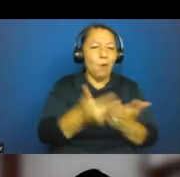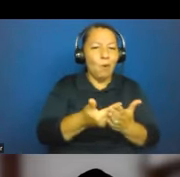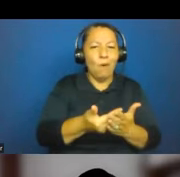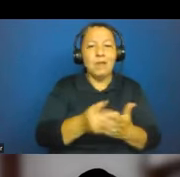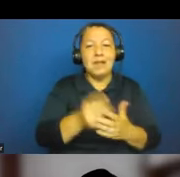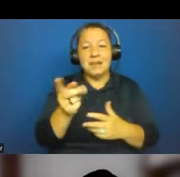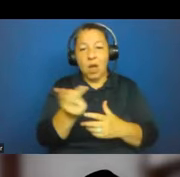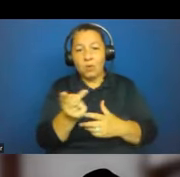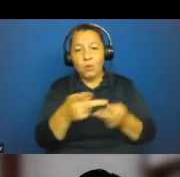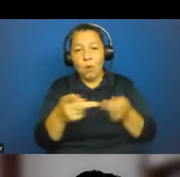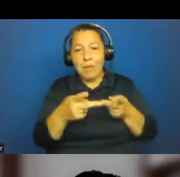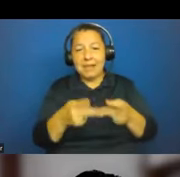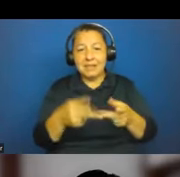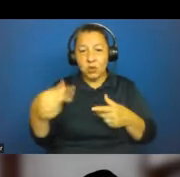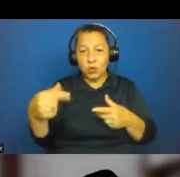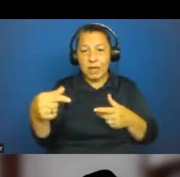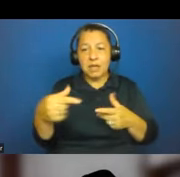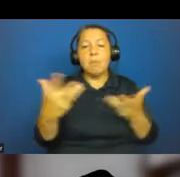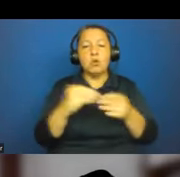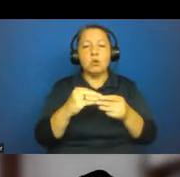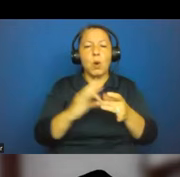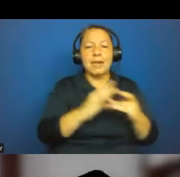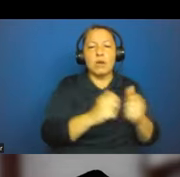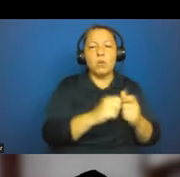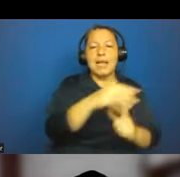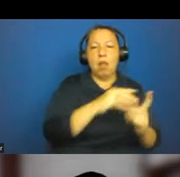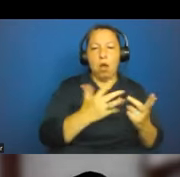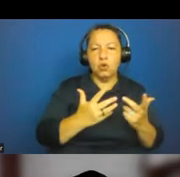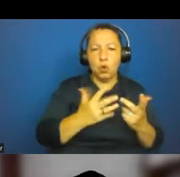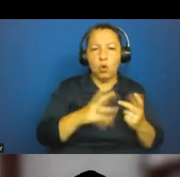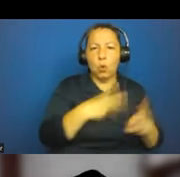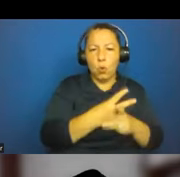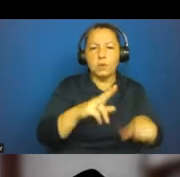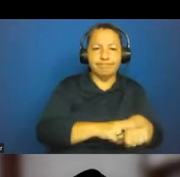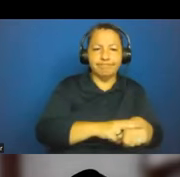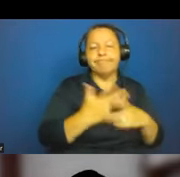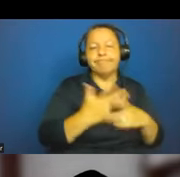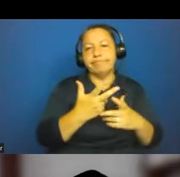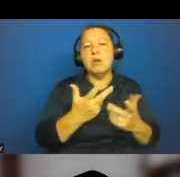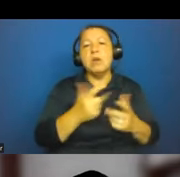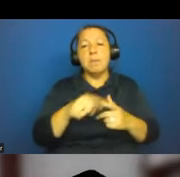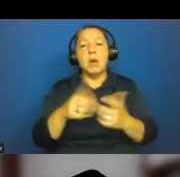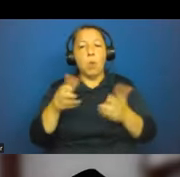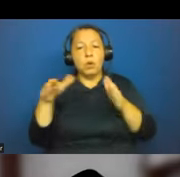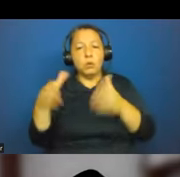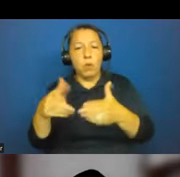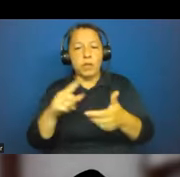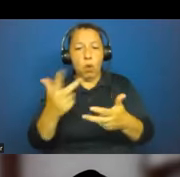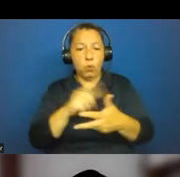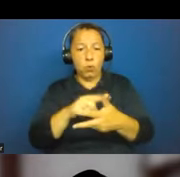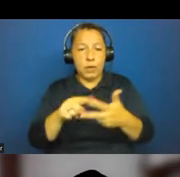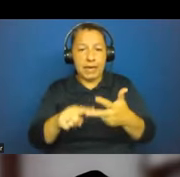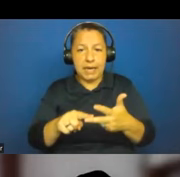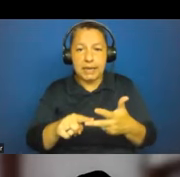connected to the ecological context. Before this talk, I'm going to be concentrating on these three sites, Bois Marchand, Quarantine Island,